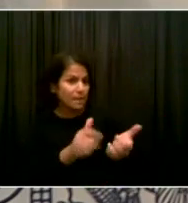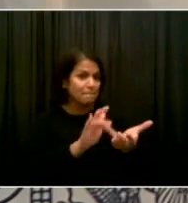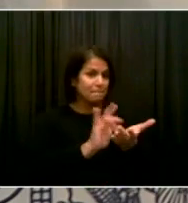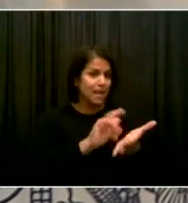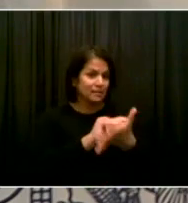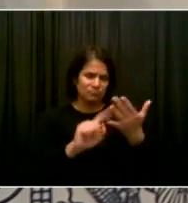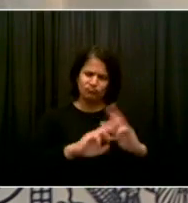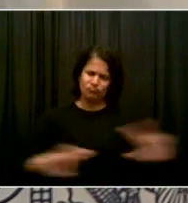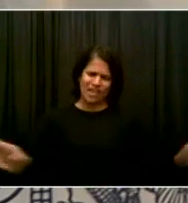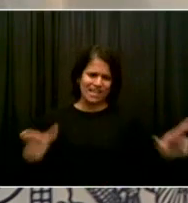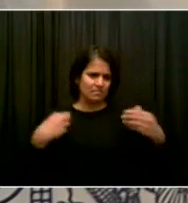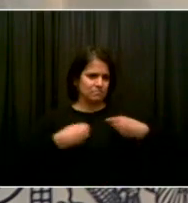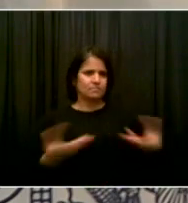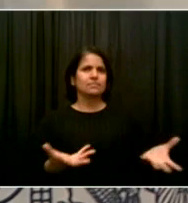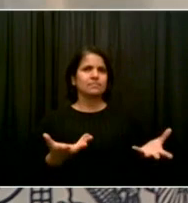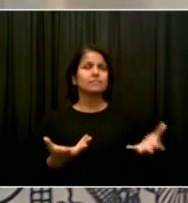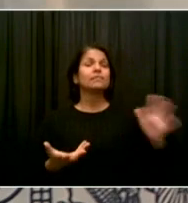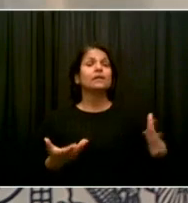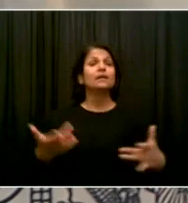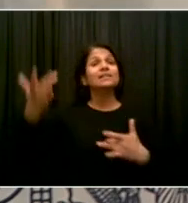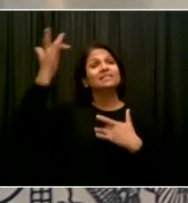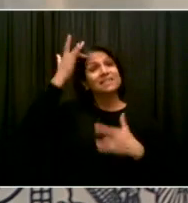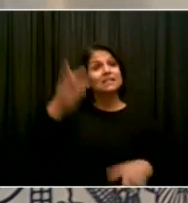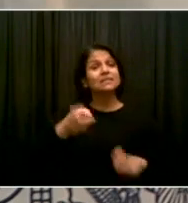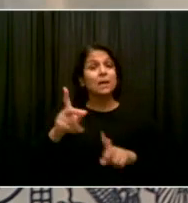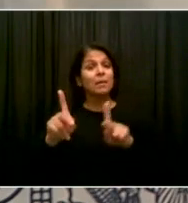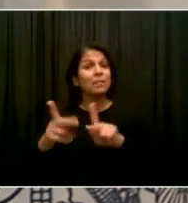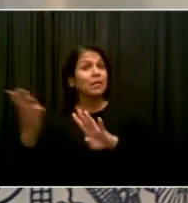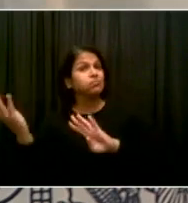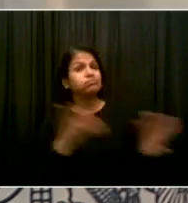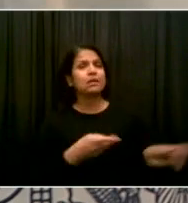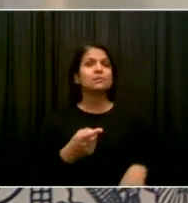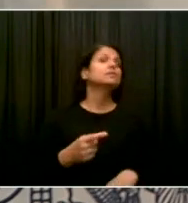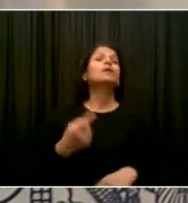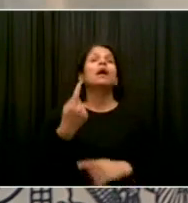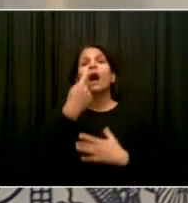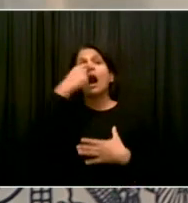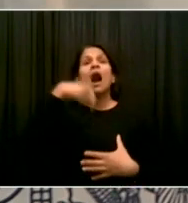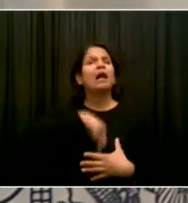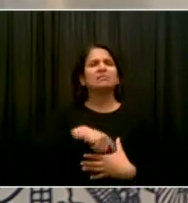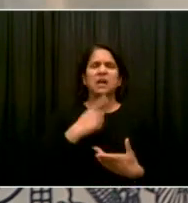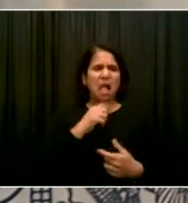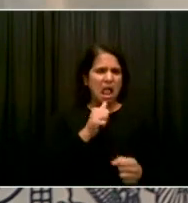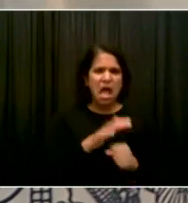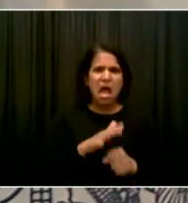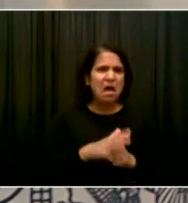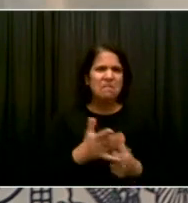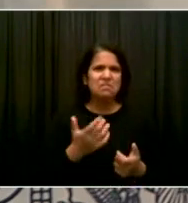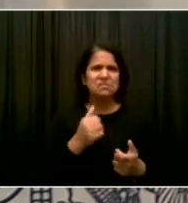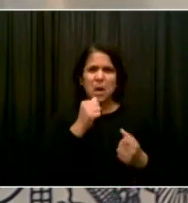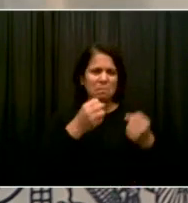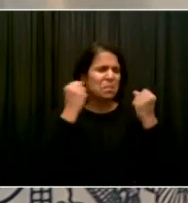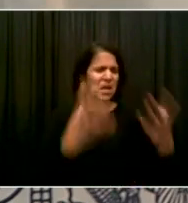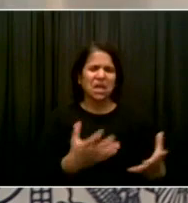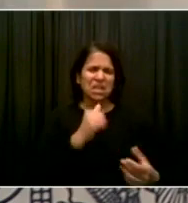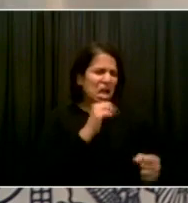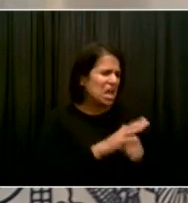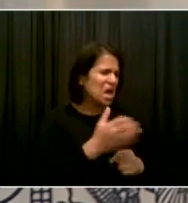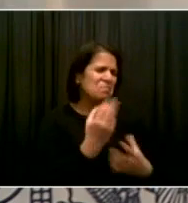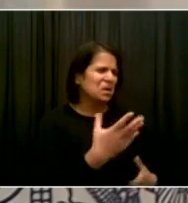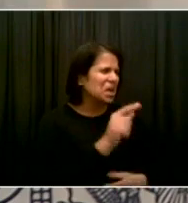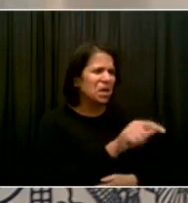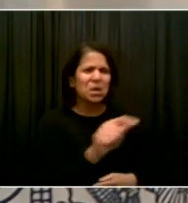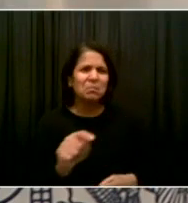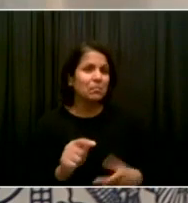ventilators. But staffing is a real issue. And you're going to have a lot of people out sick for brief periods of time with Omicron. So we've